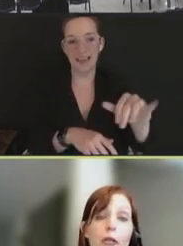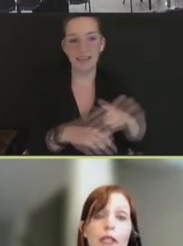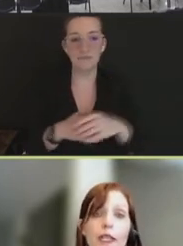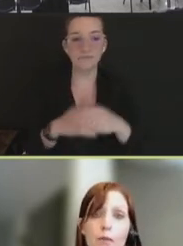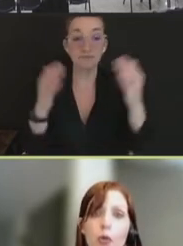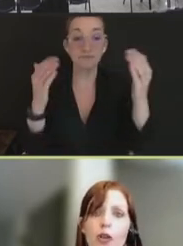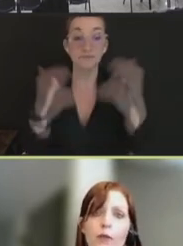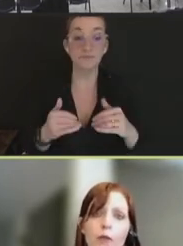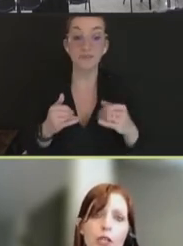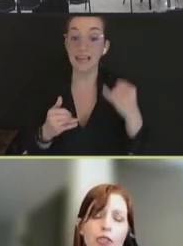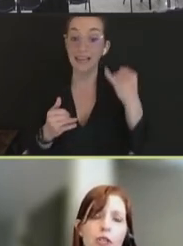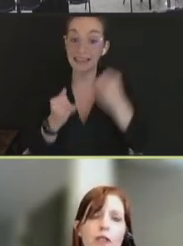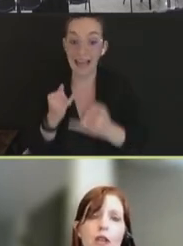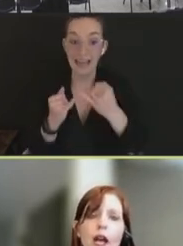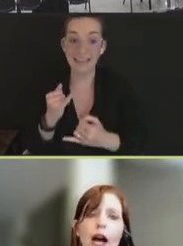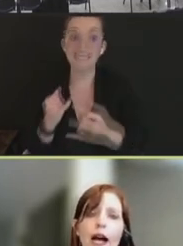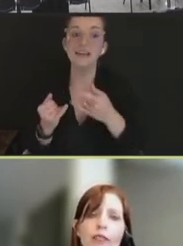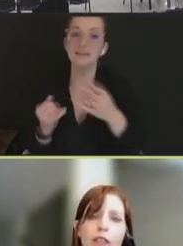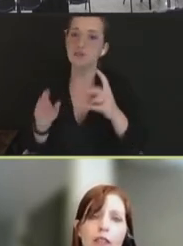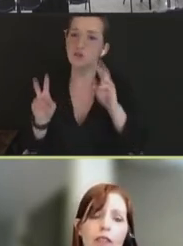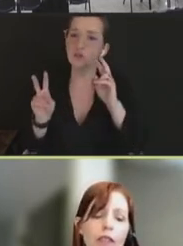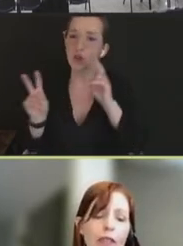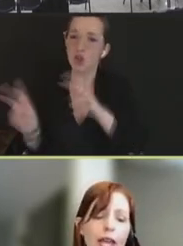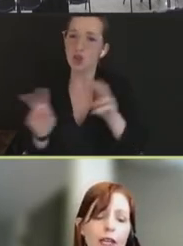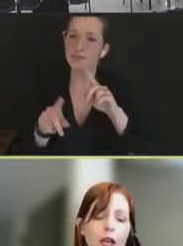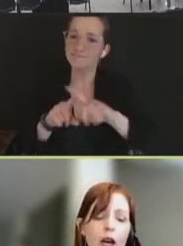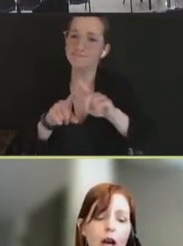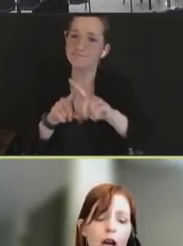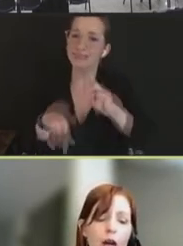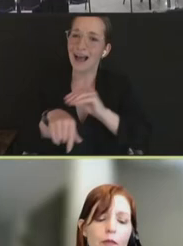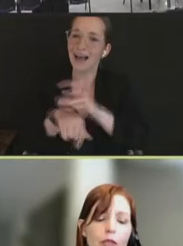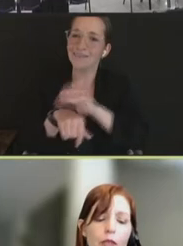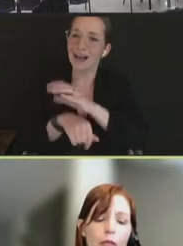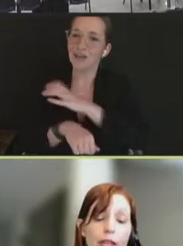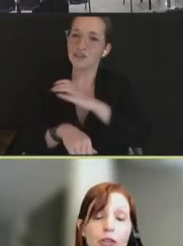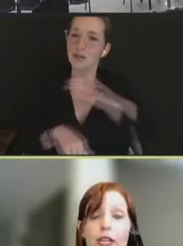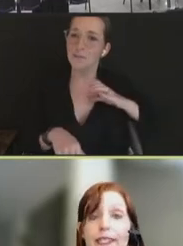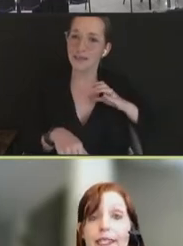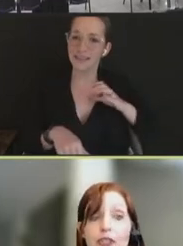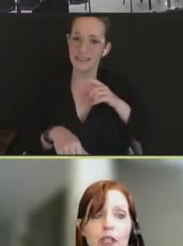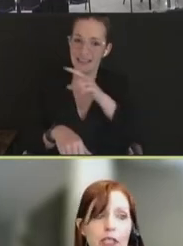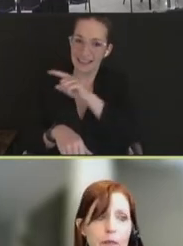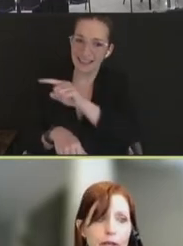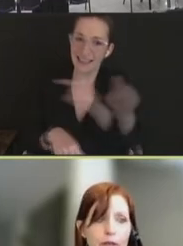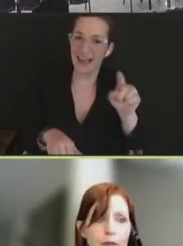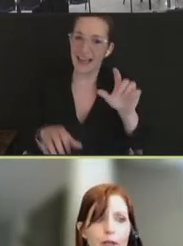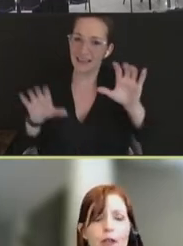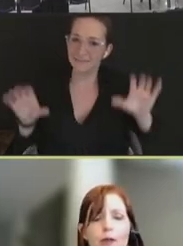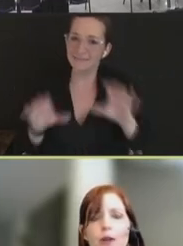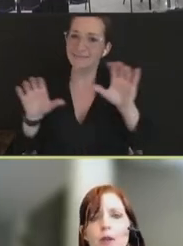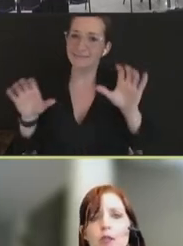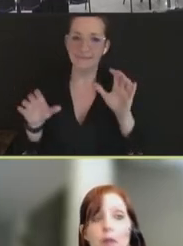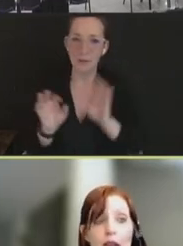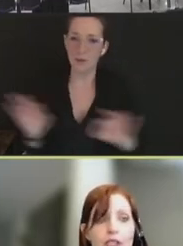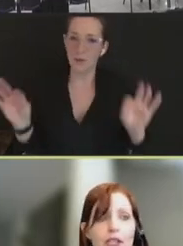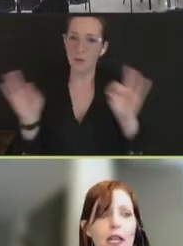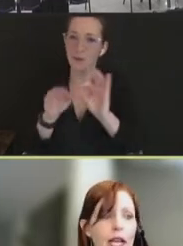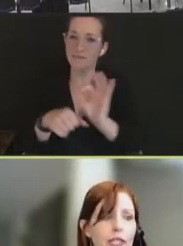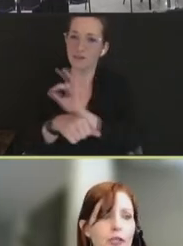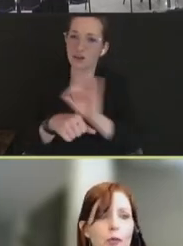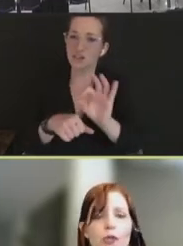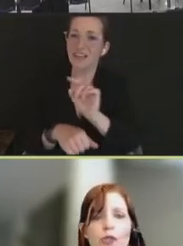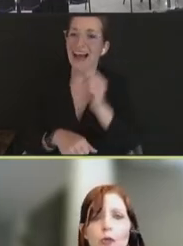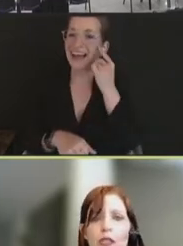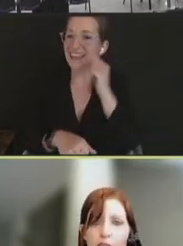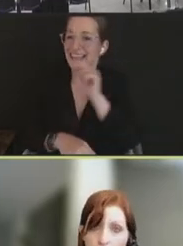these really important functions, I think that they could additionally benefit from supply chain